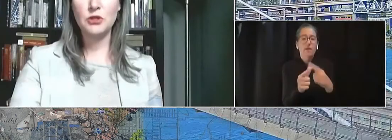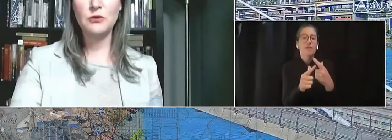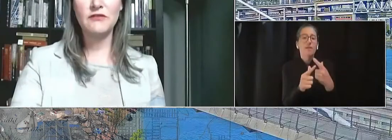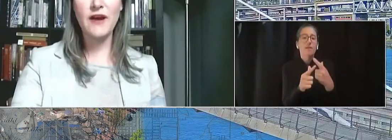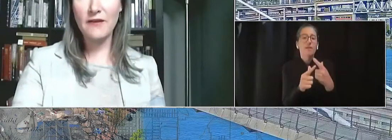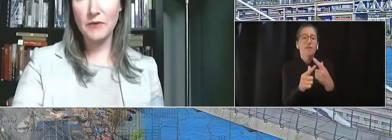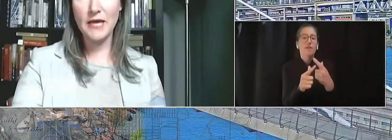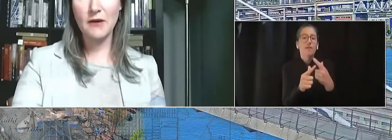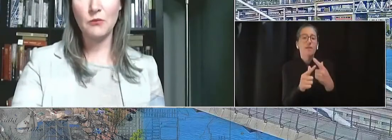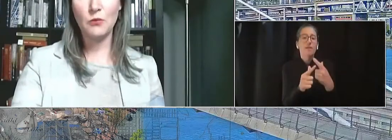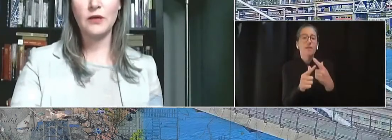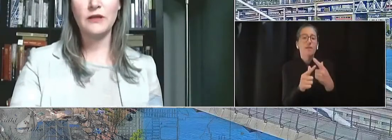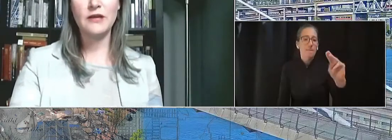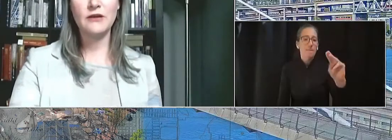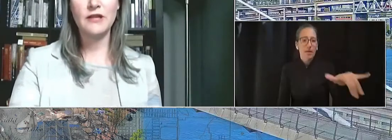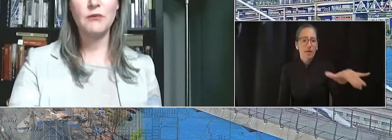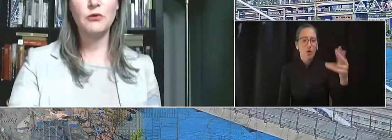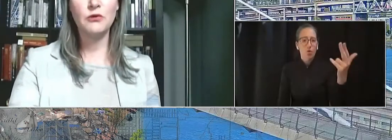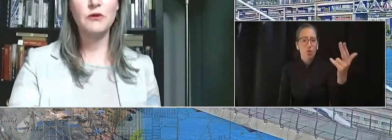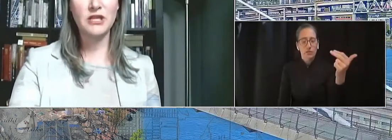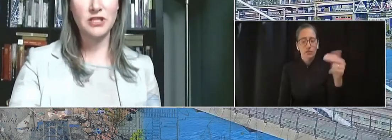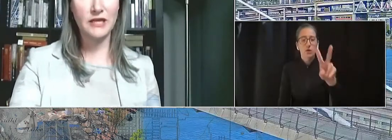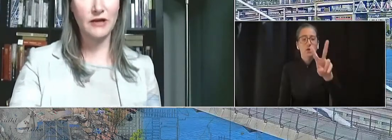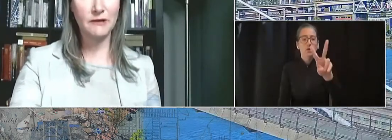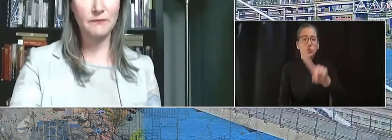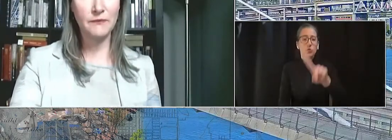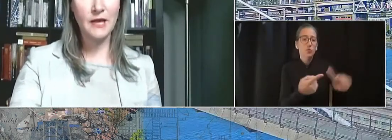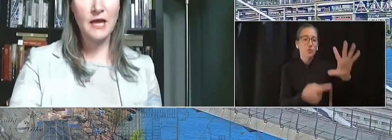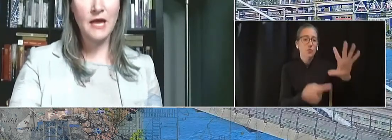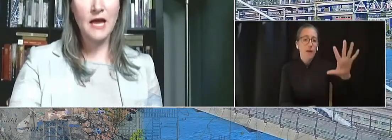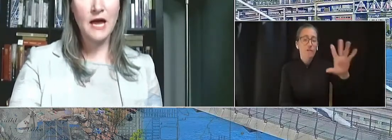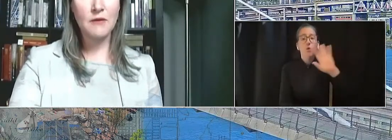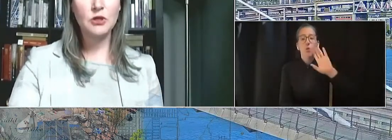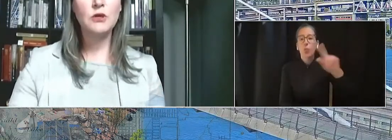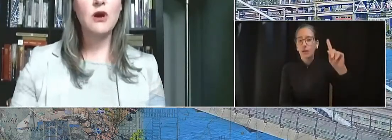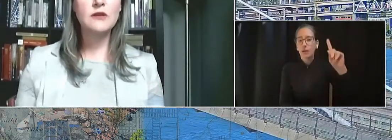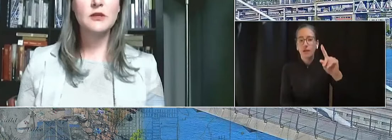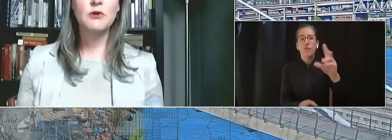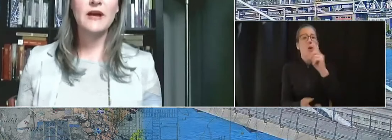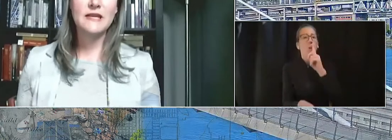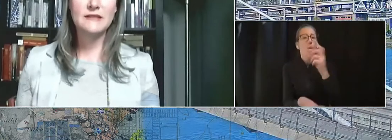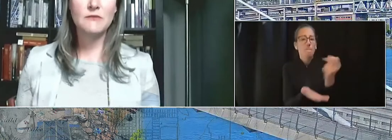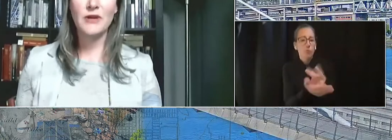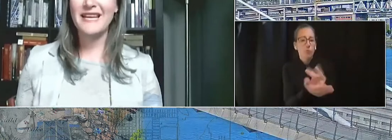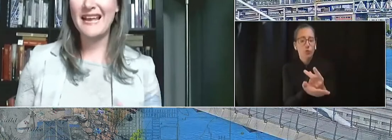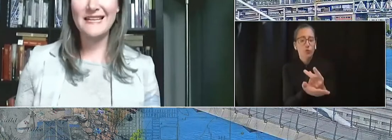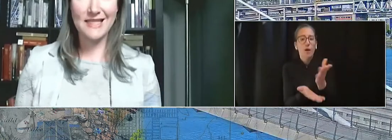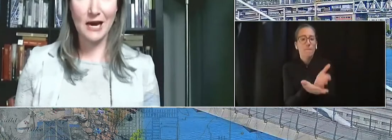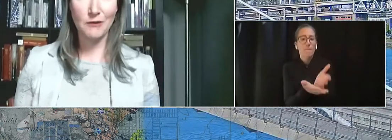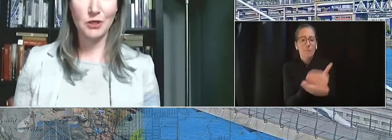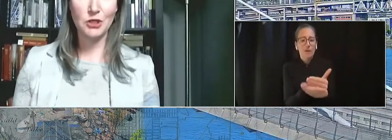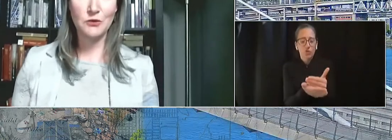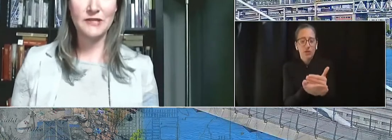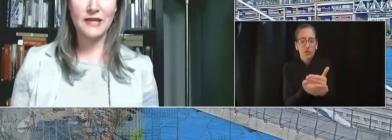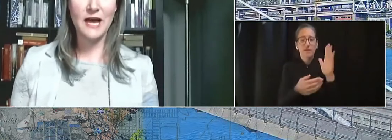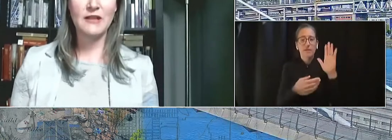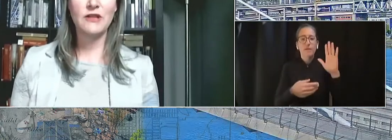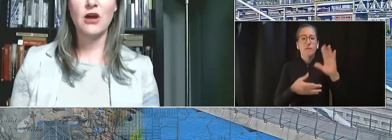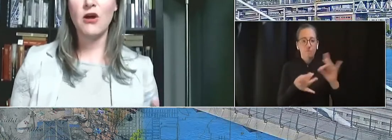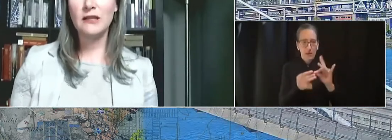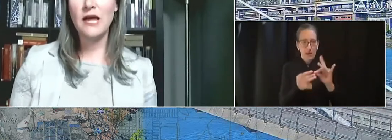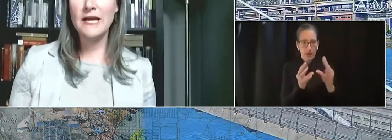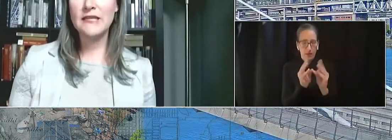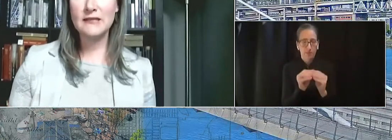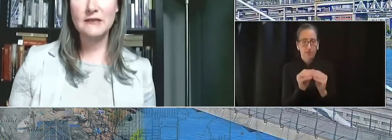from 2 to 5pm, we'll hear the approved budget hearing. You can also provide testimony at any time using